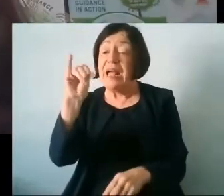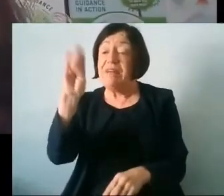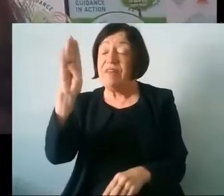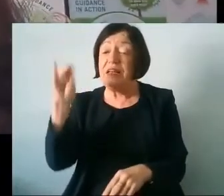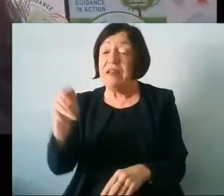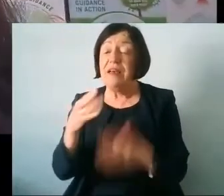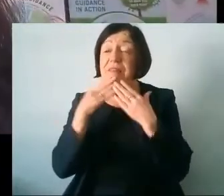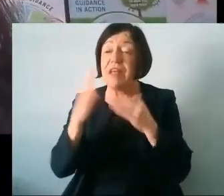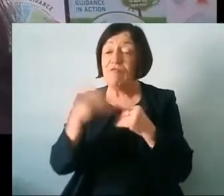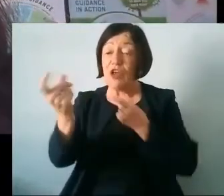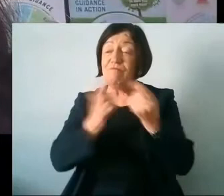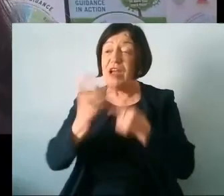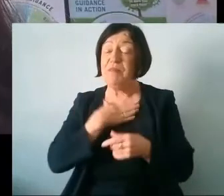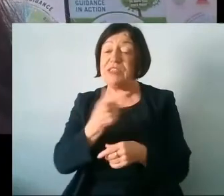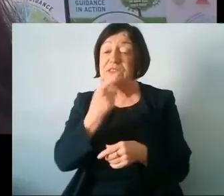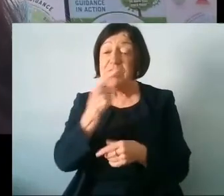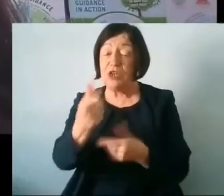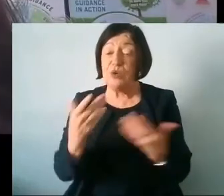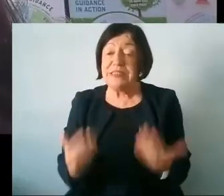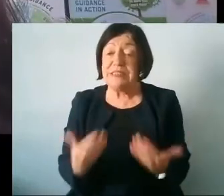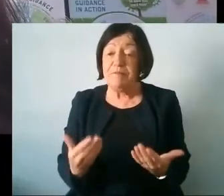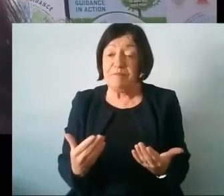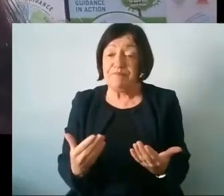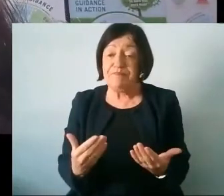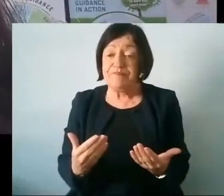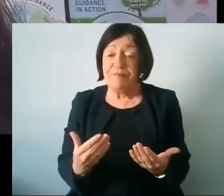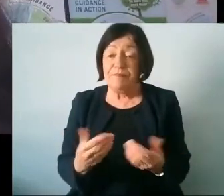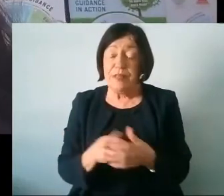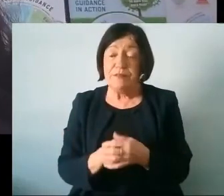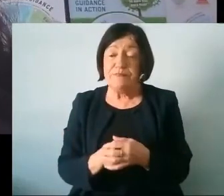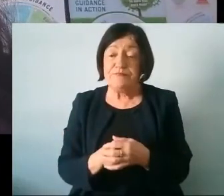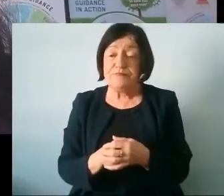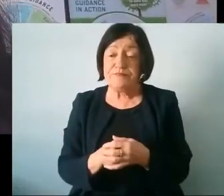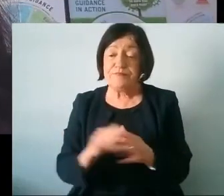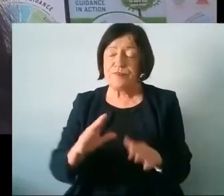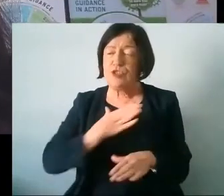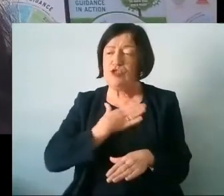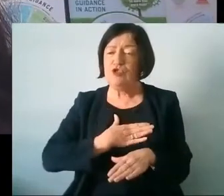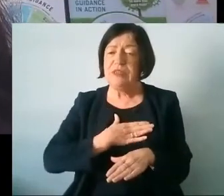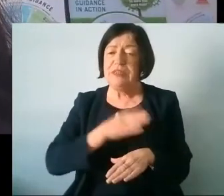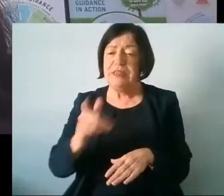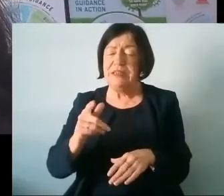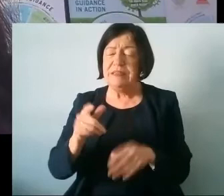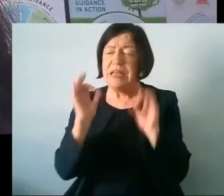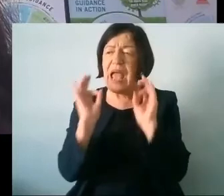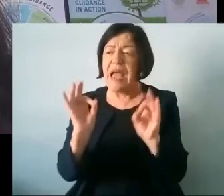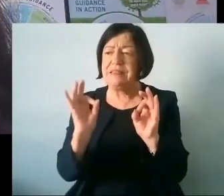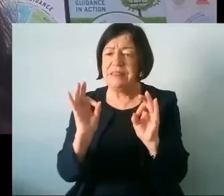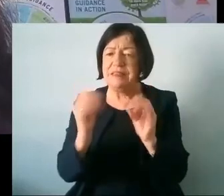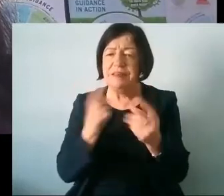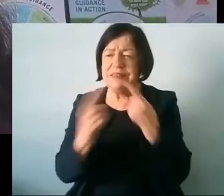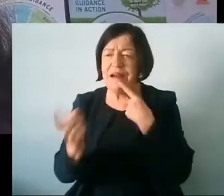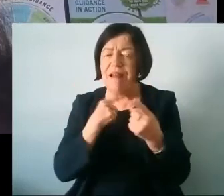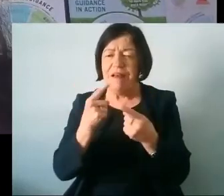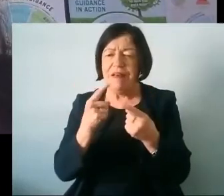inviting me to to speak to you today um at this um just to say it's an excellent uh dialogue and it's great to be